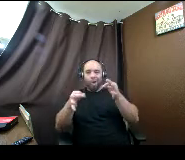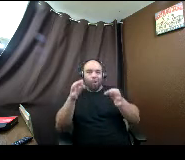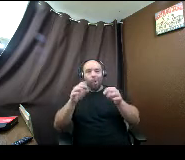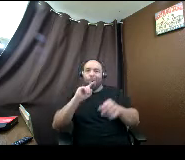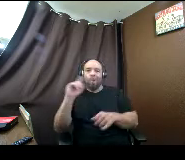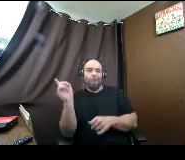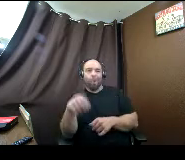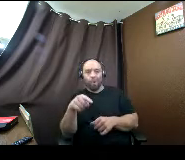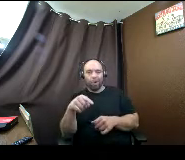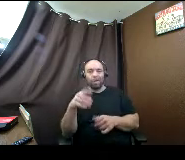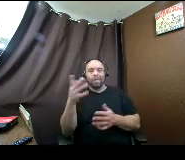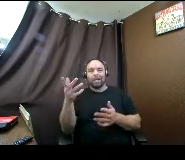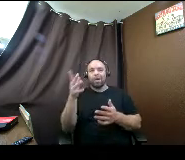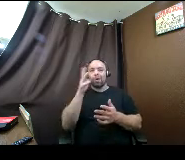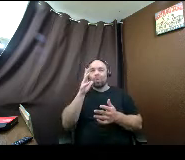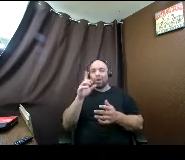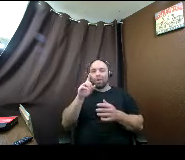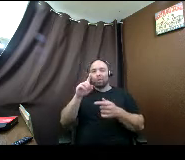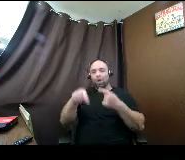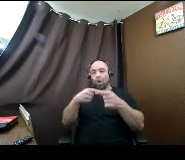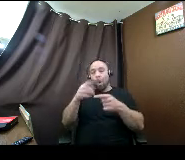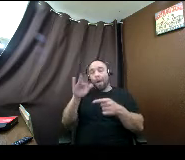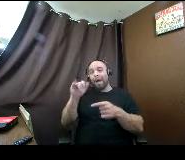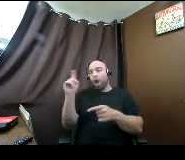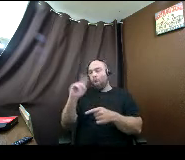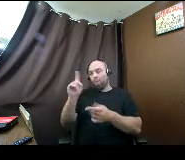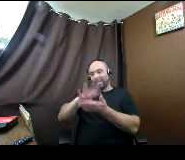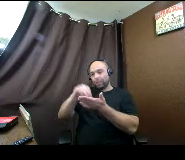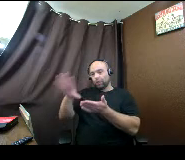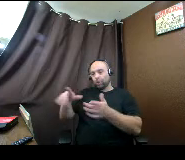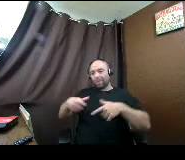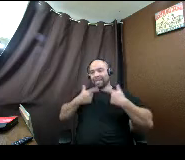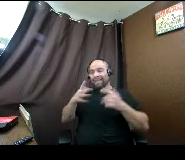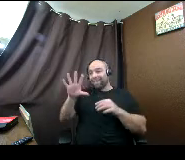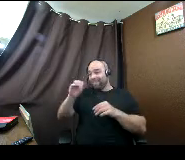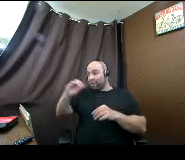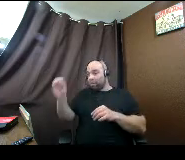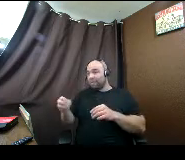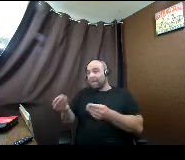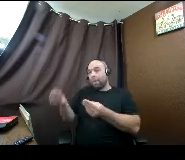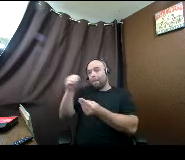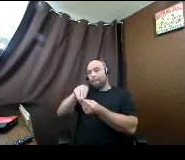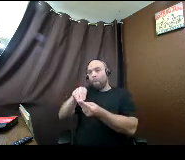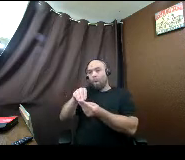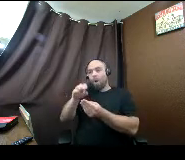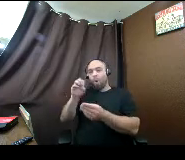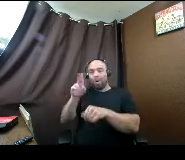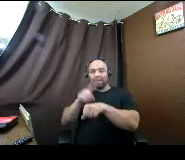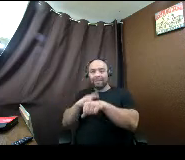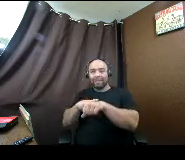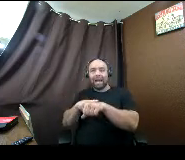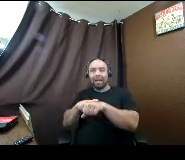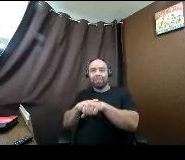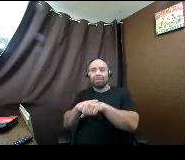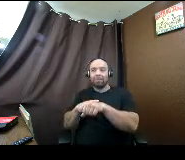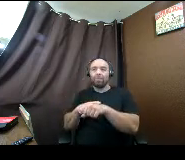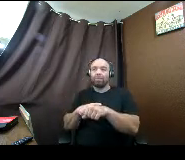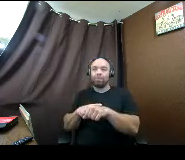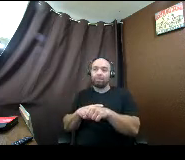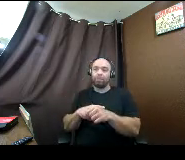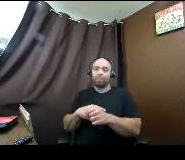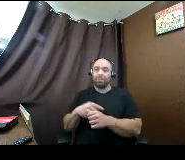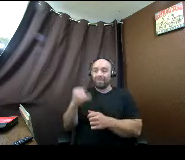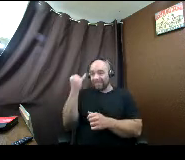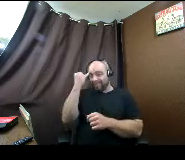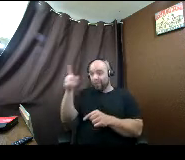go by where the student's living. 51% or more of the time. if there is no full. like if you